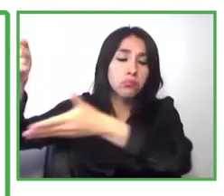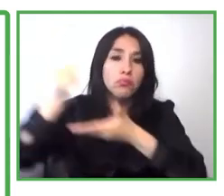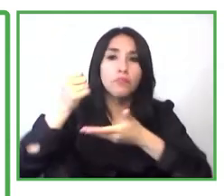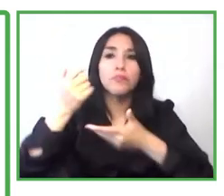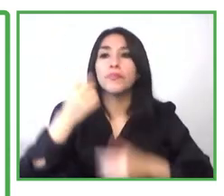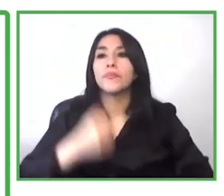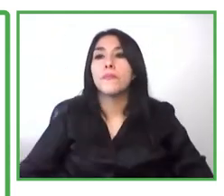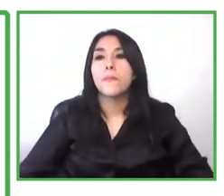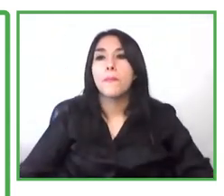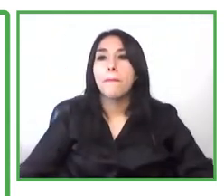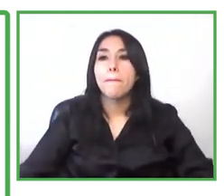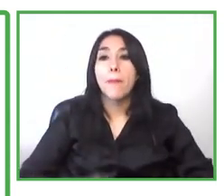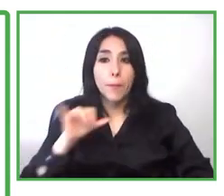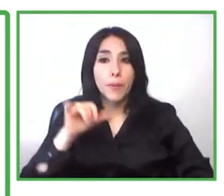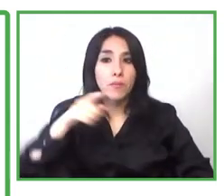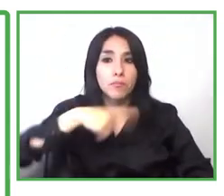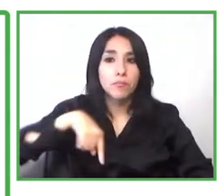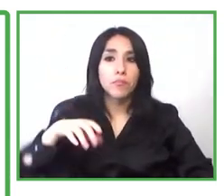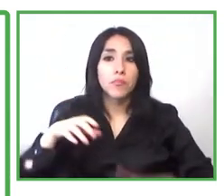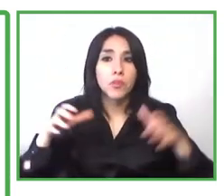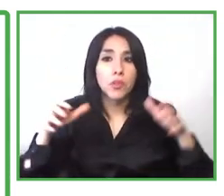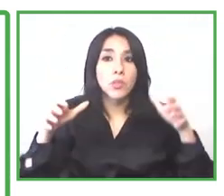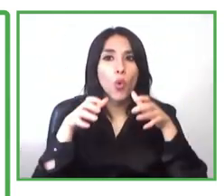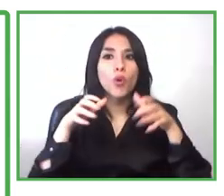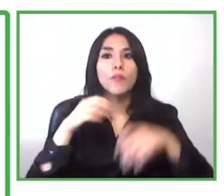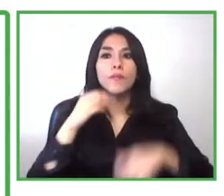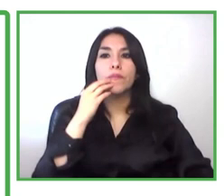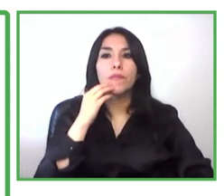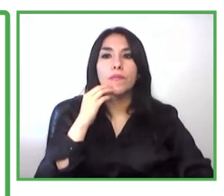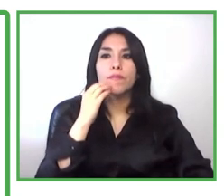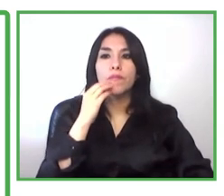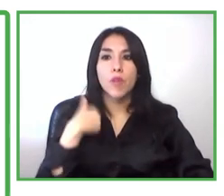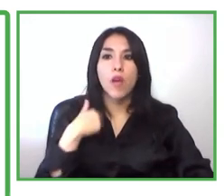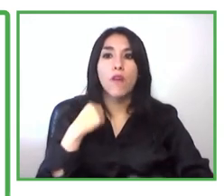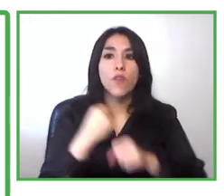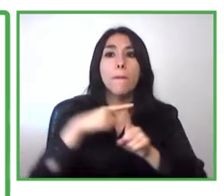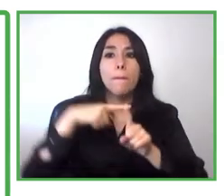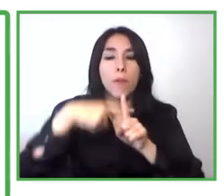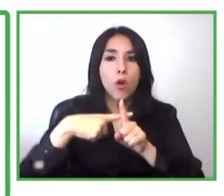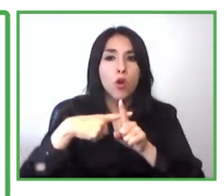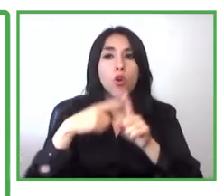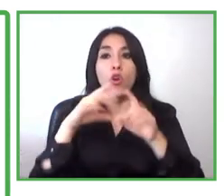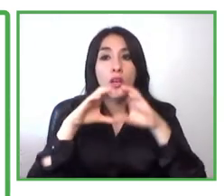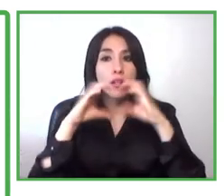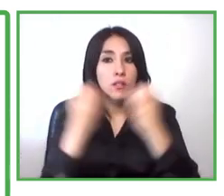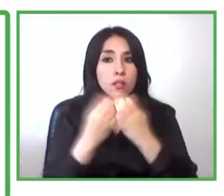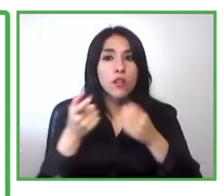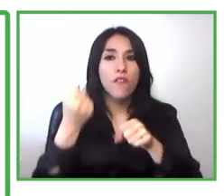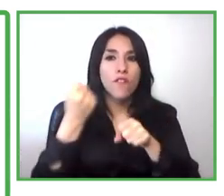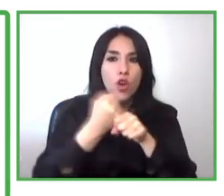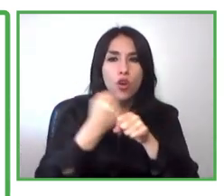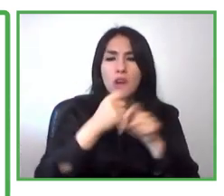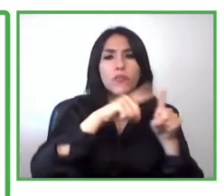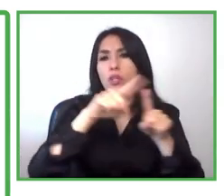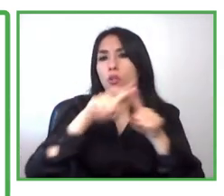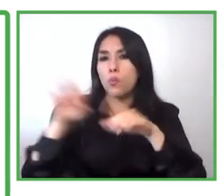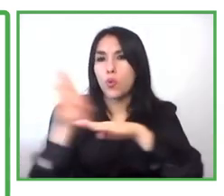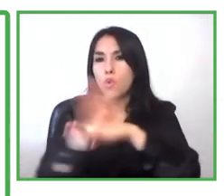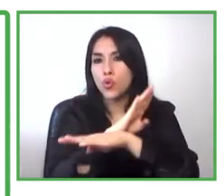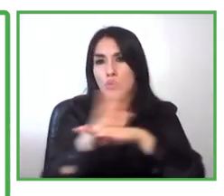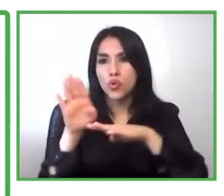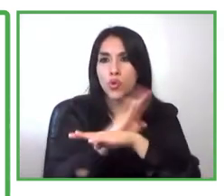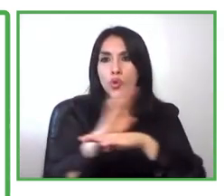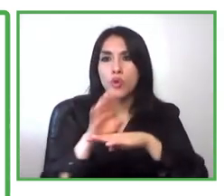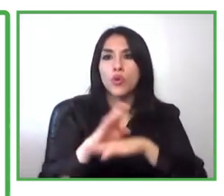with some company like a supermarket and uh for restaurants uh and we connected